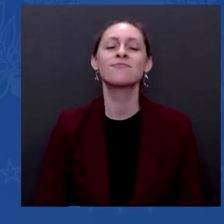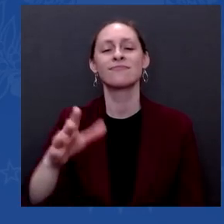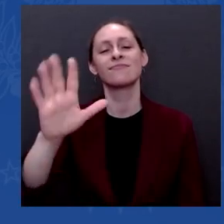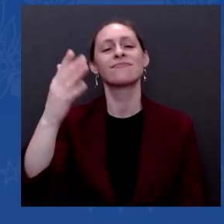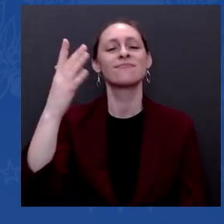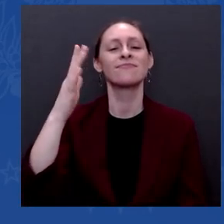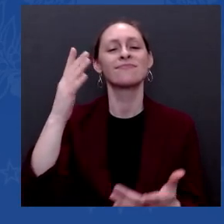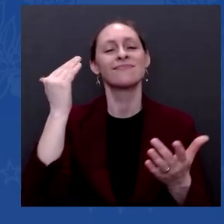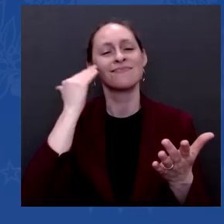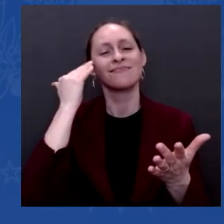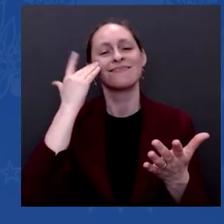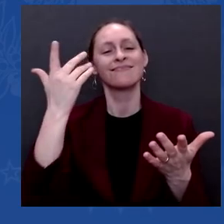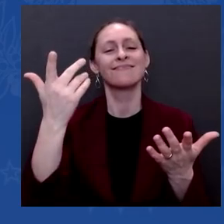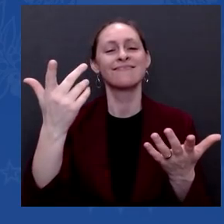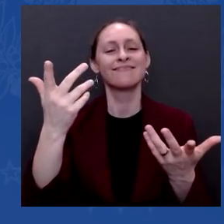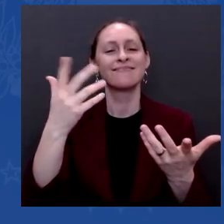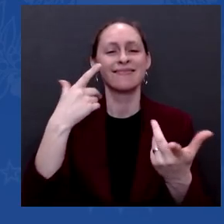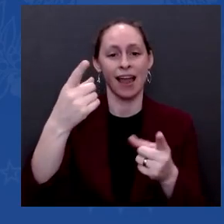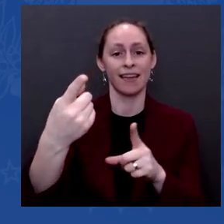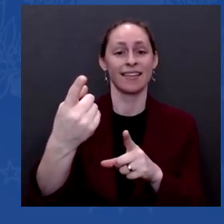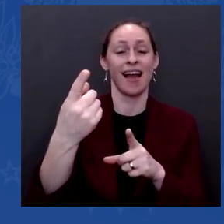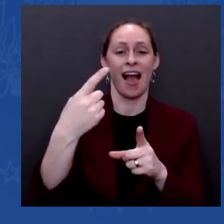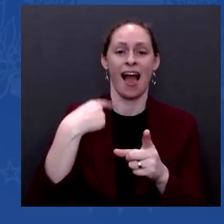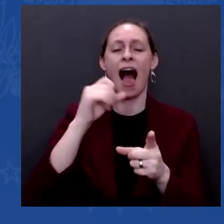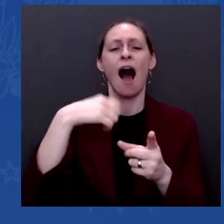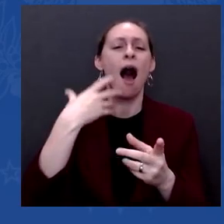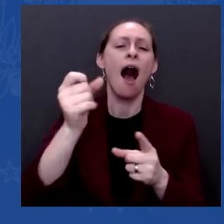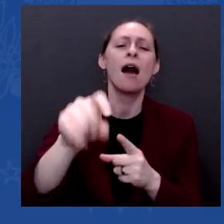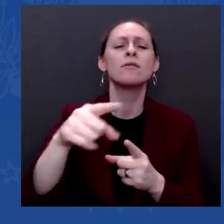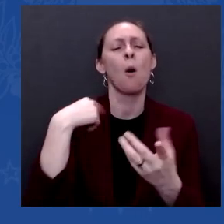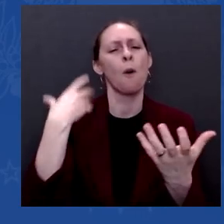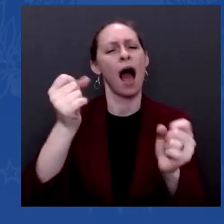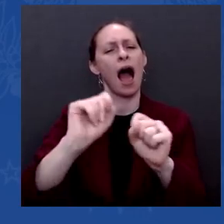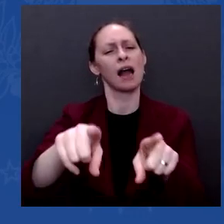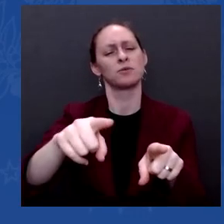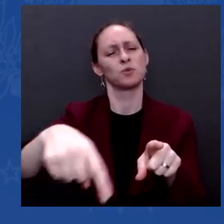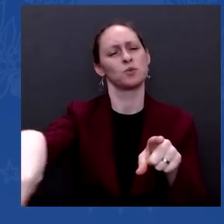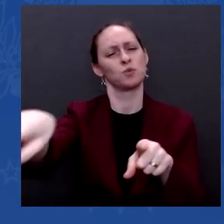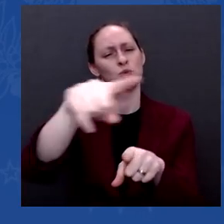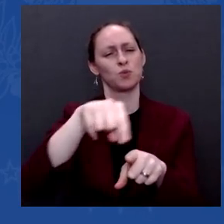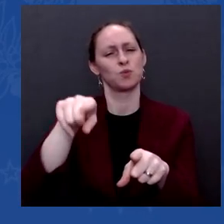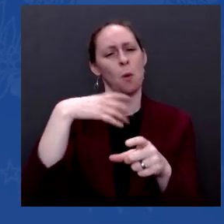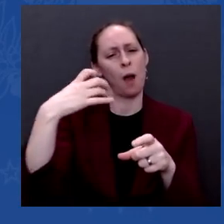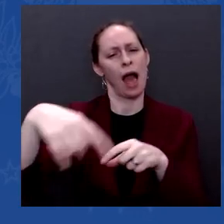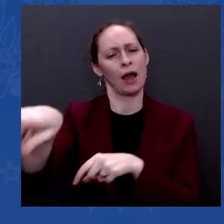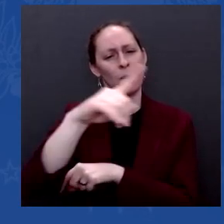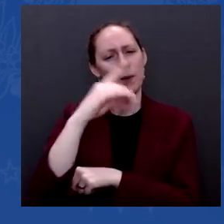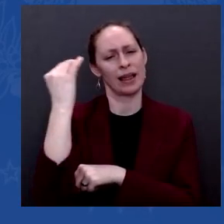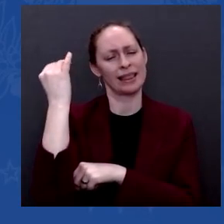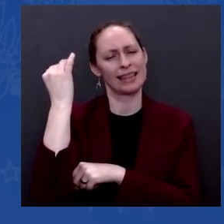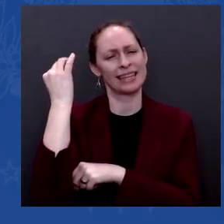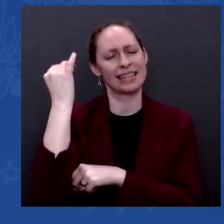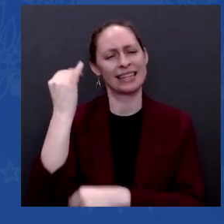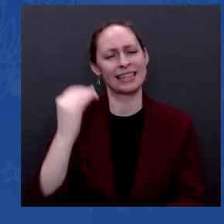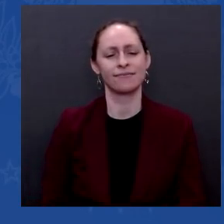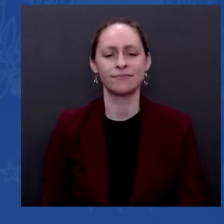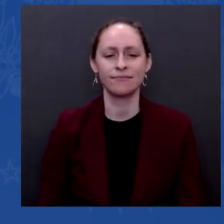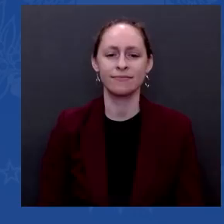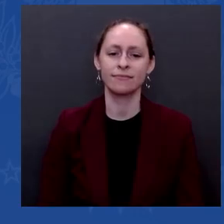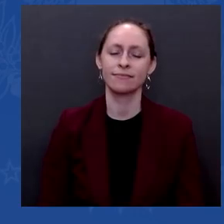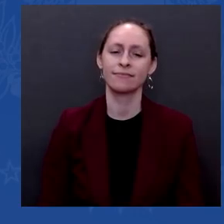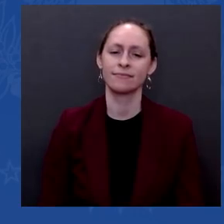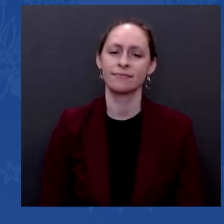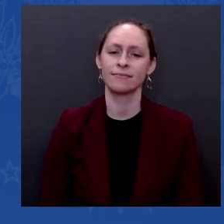it. Did you ever think that one man out of office could intimidate an